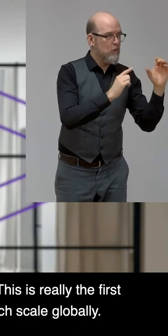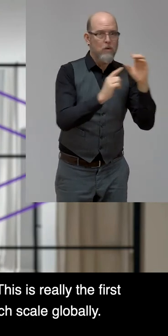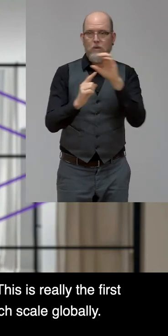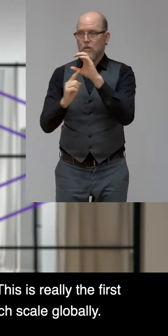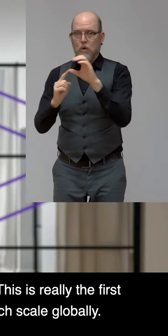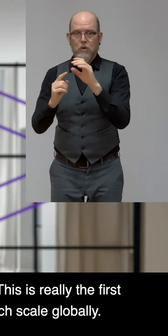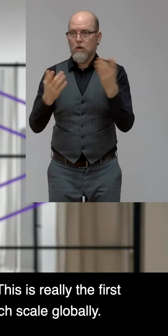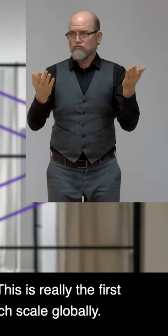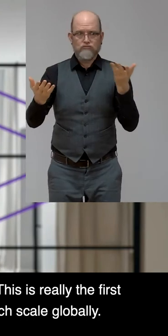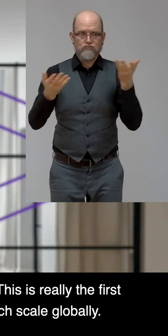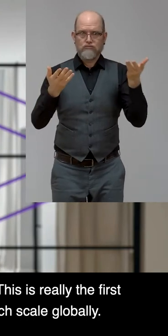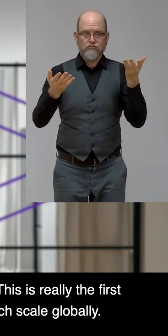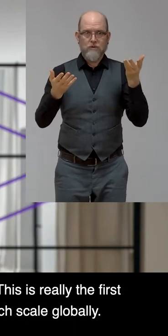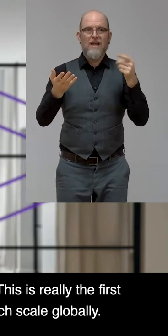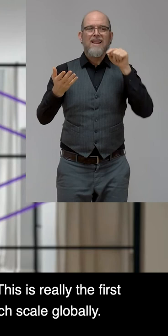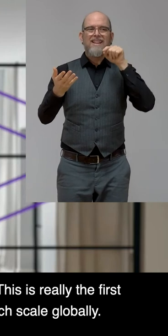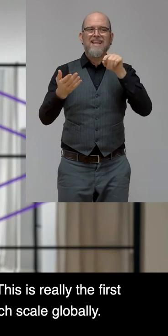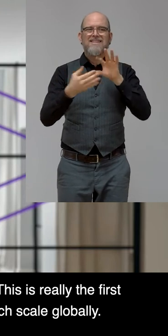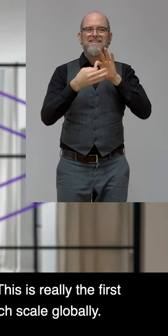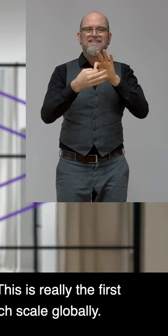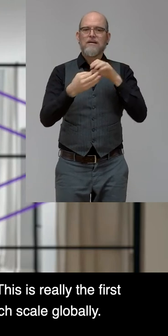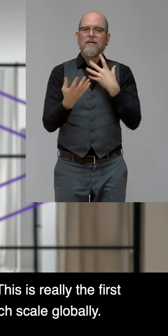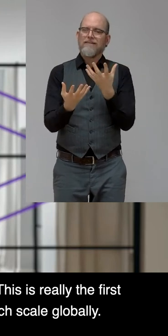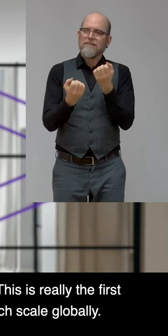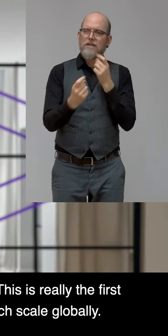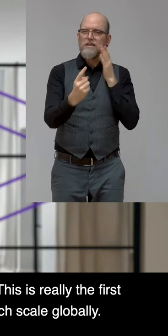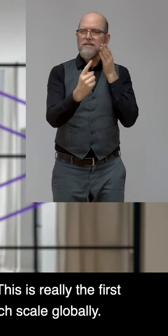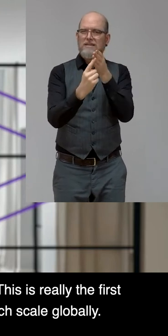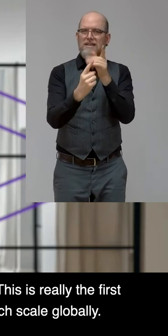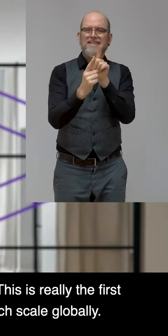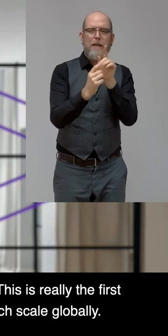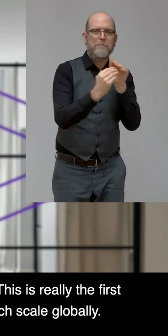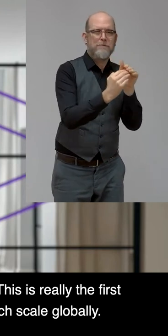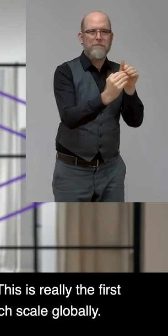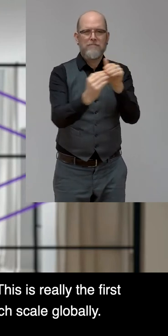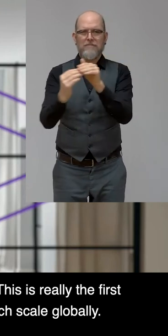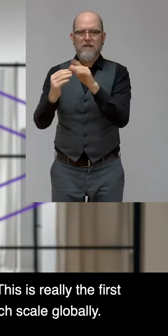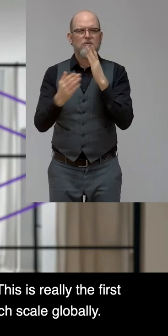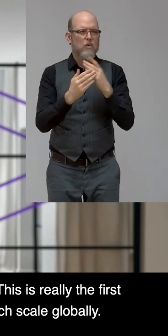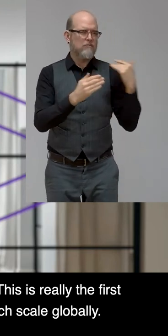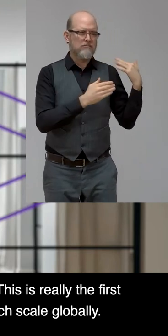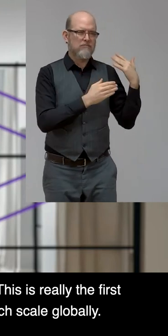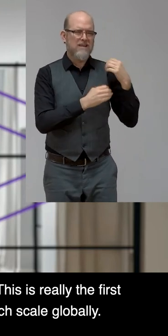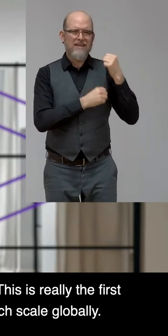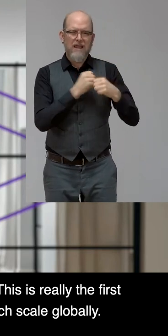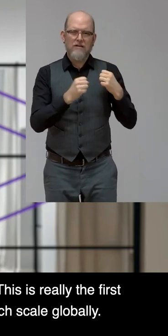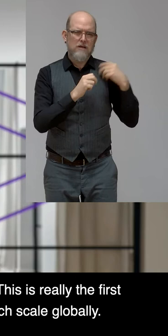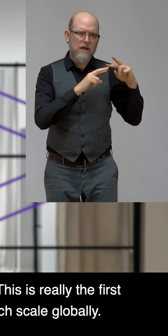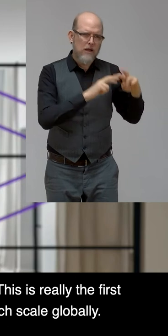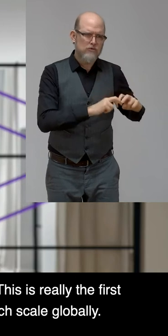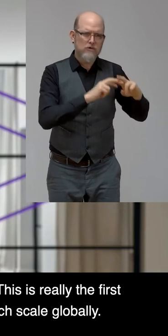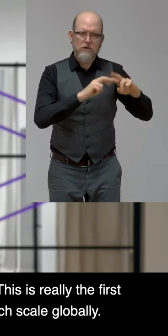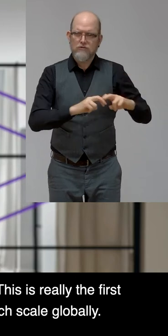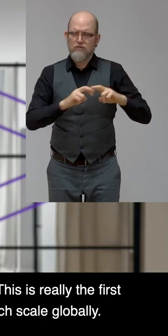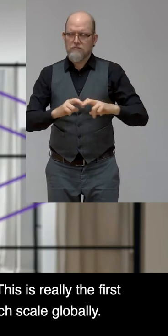of a culture of equality for several years now. And this is really the first time that we've